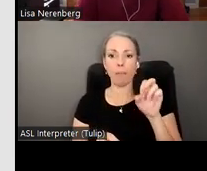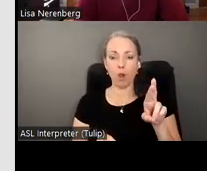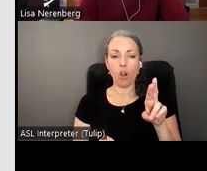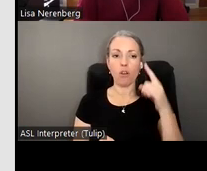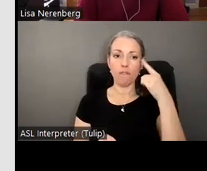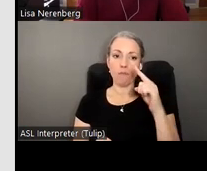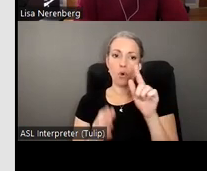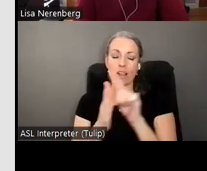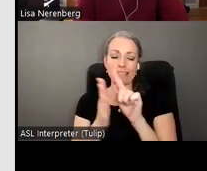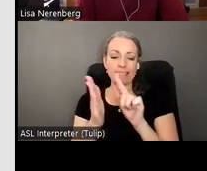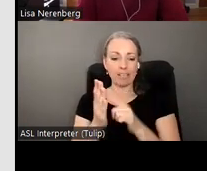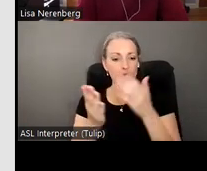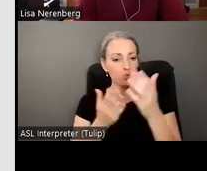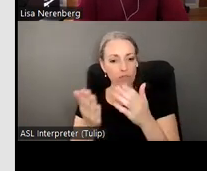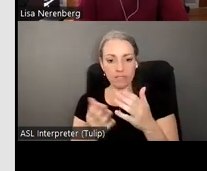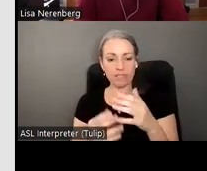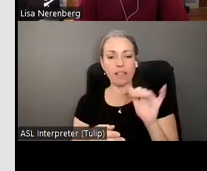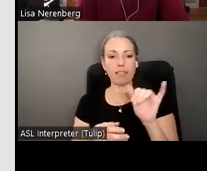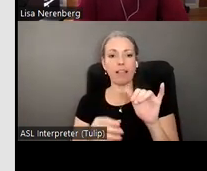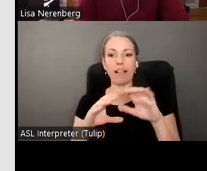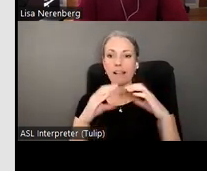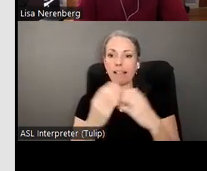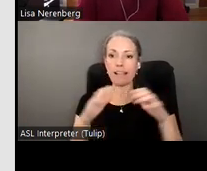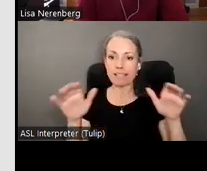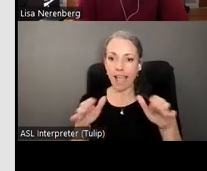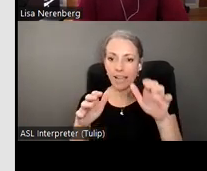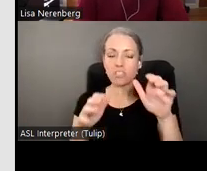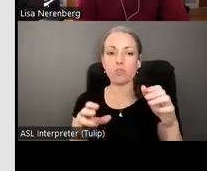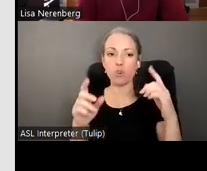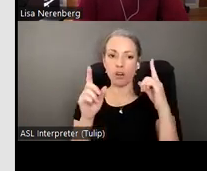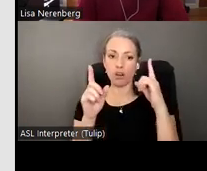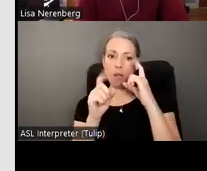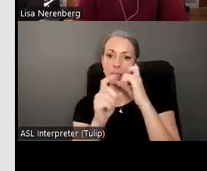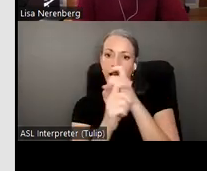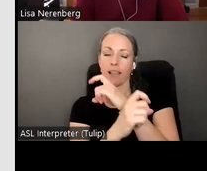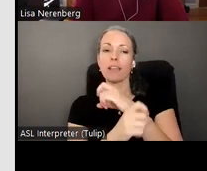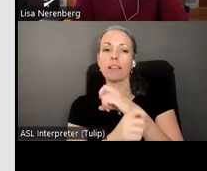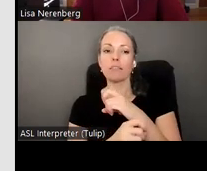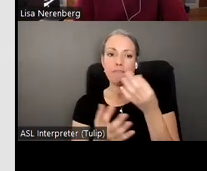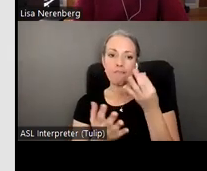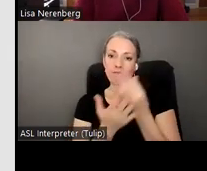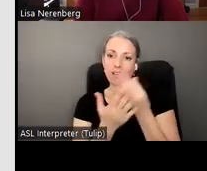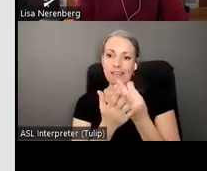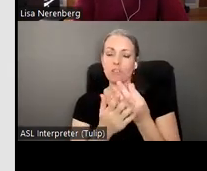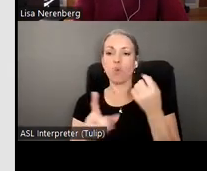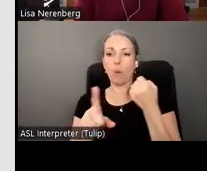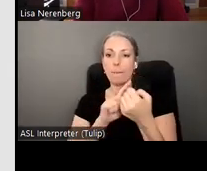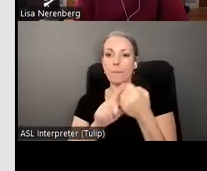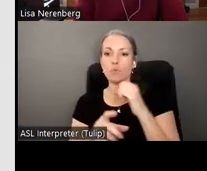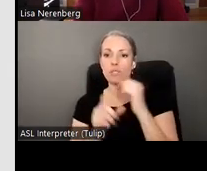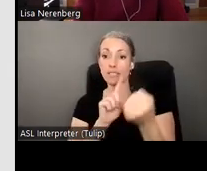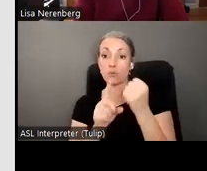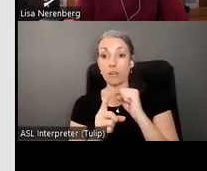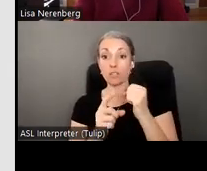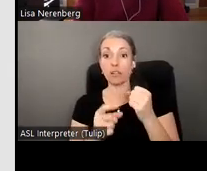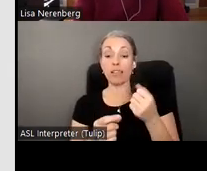can't things like class actions or complicated uh financial abuse cases that require upfront